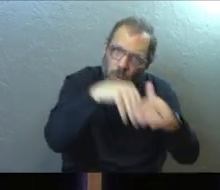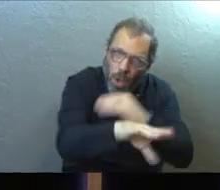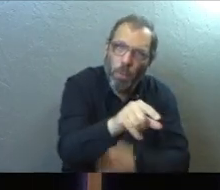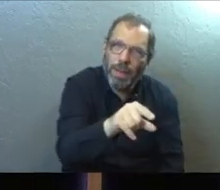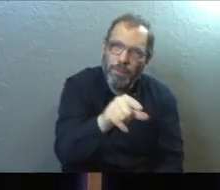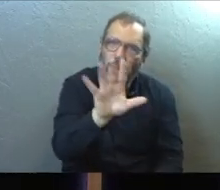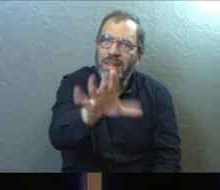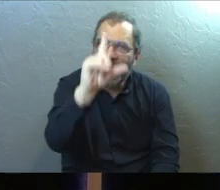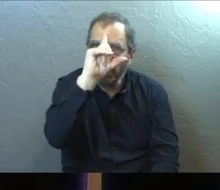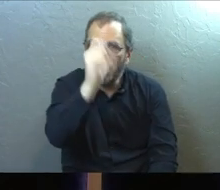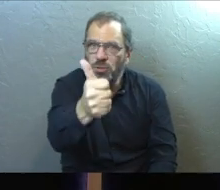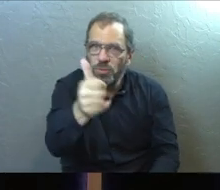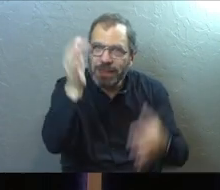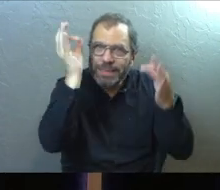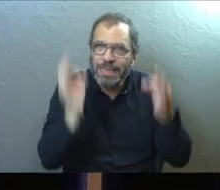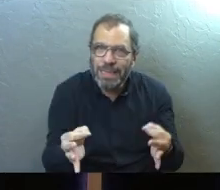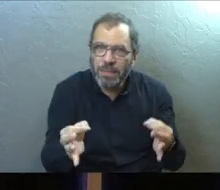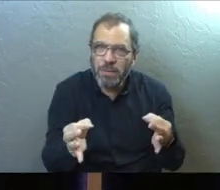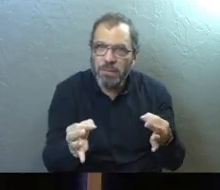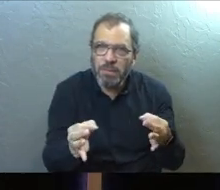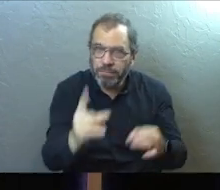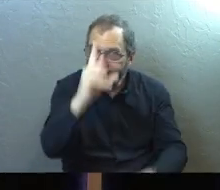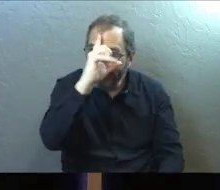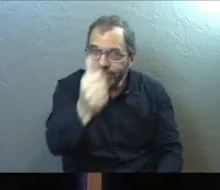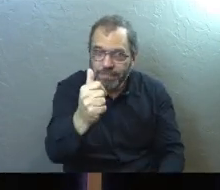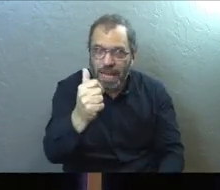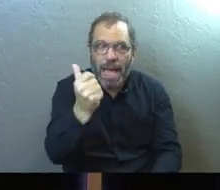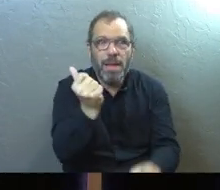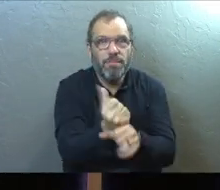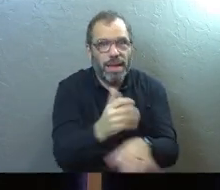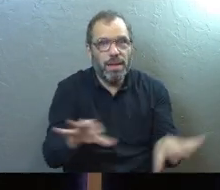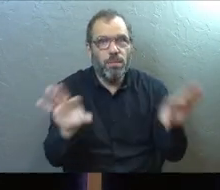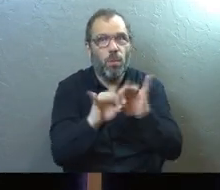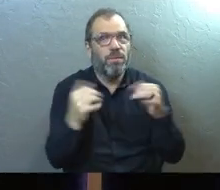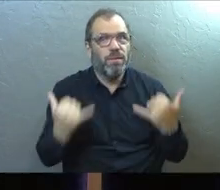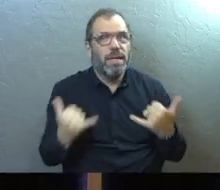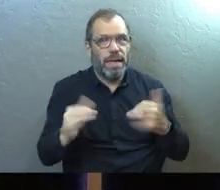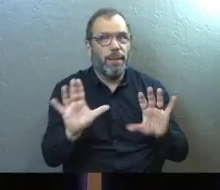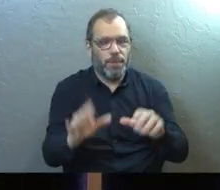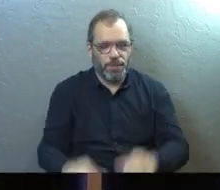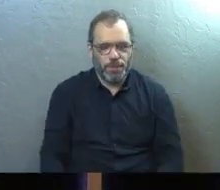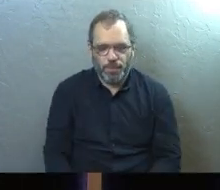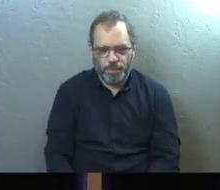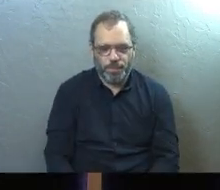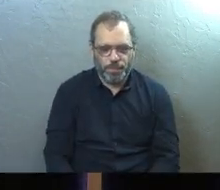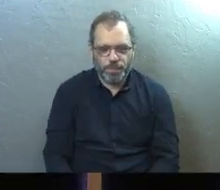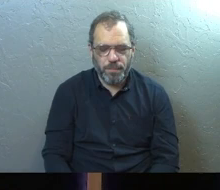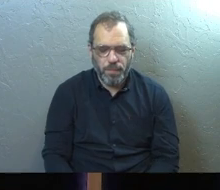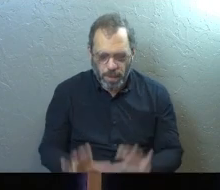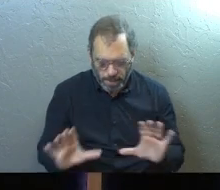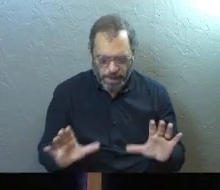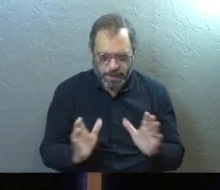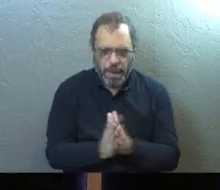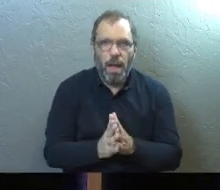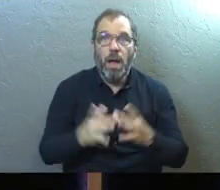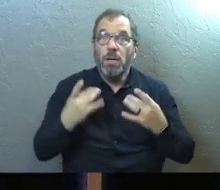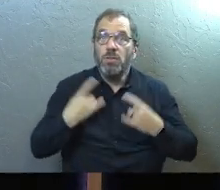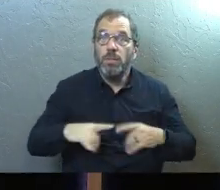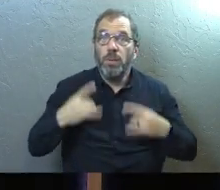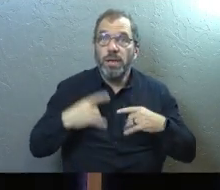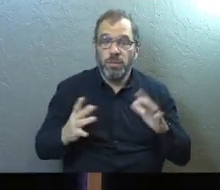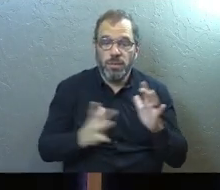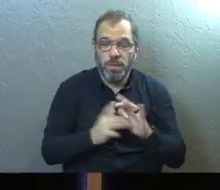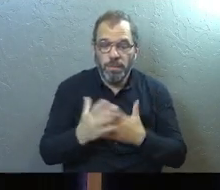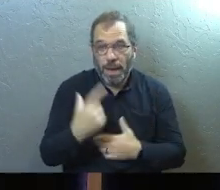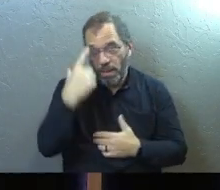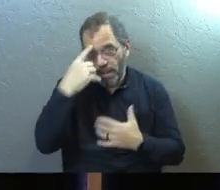That's a choice you can make. And it'll make today a much bigger deal for you. So, okay. Depression in the Bible,